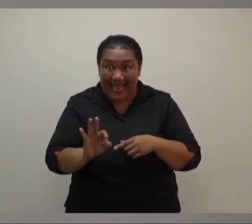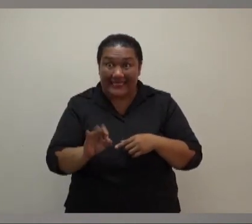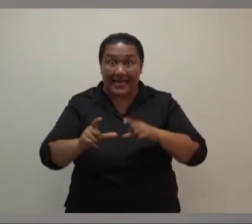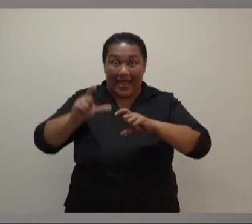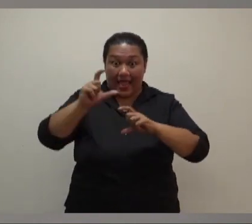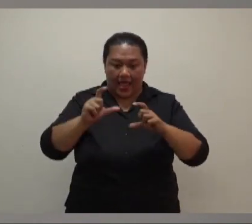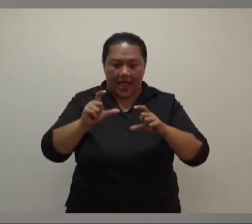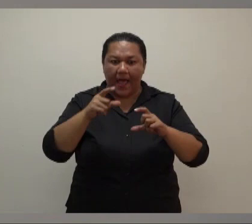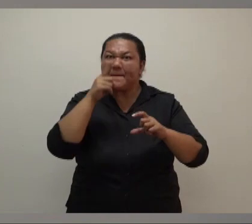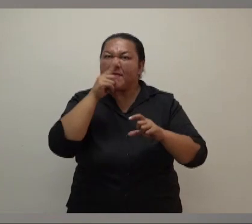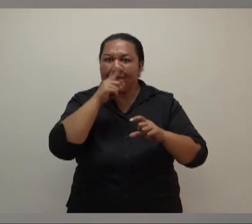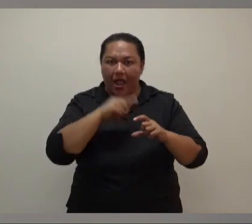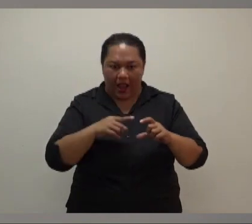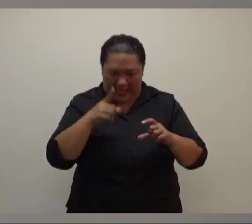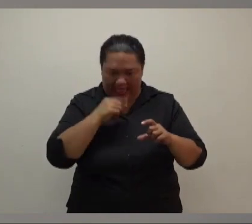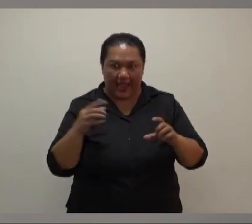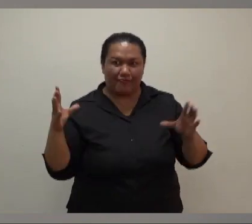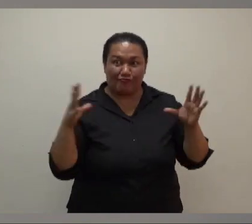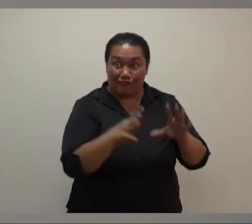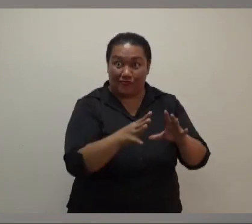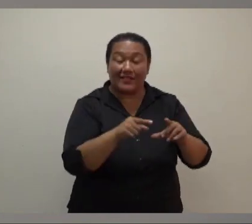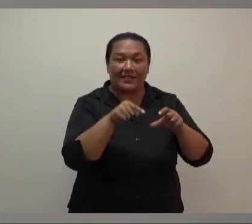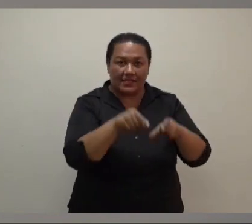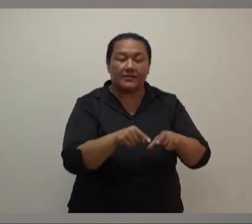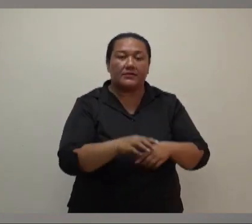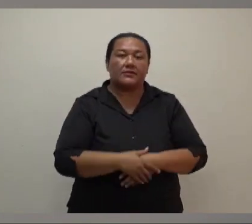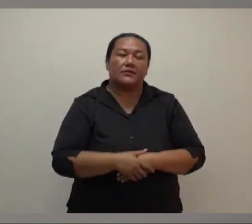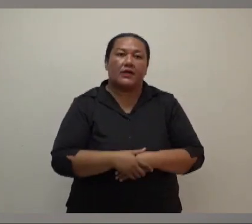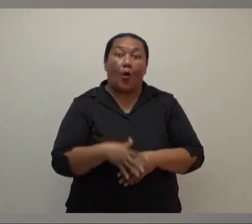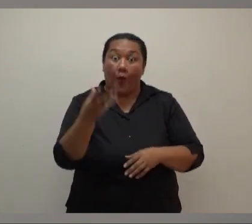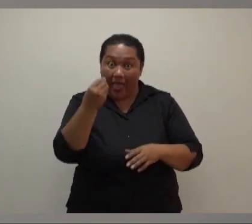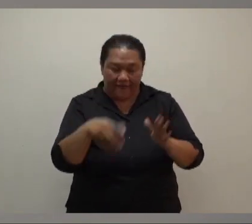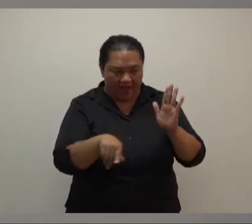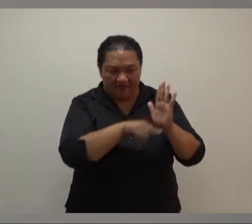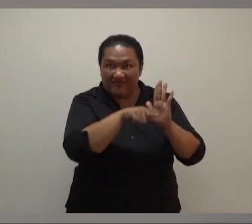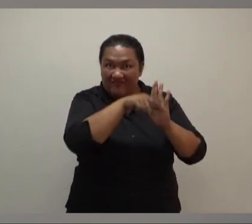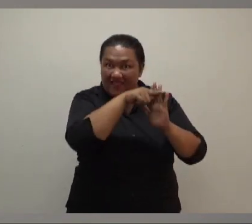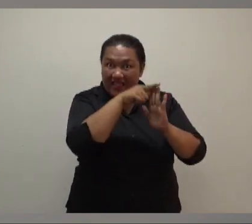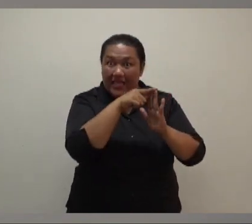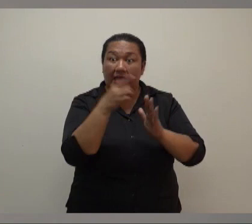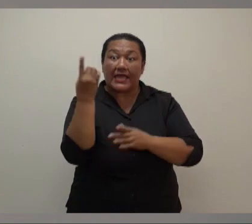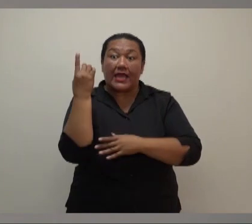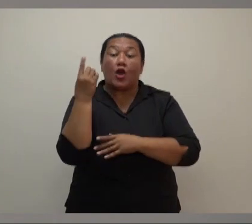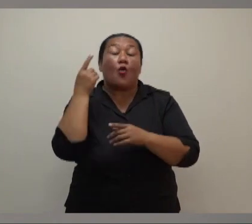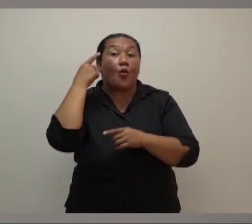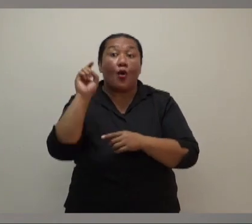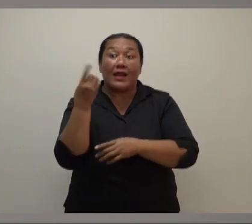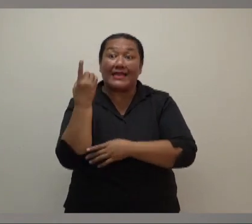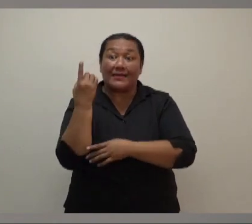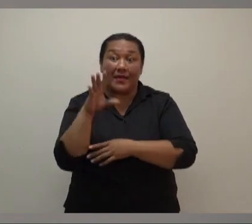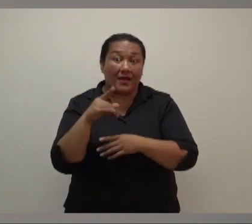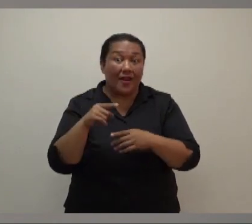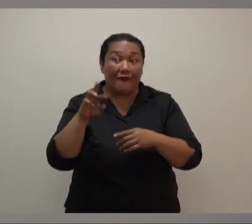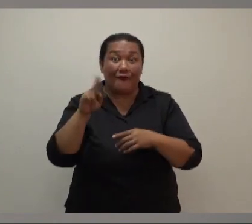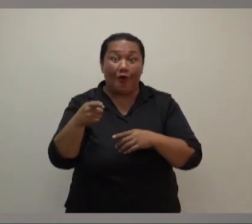sets of protocols to announce. First, are the protocols for what we call independent event halls and higher venues which